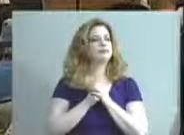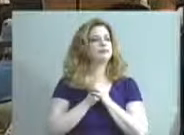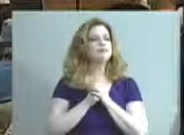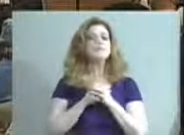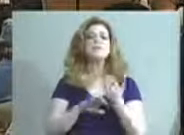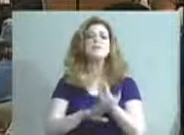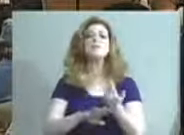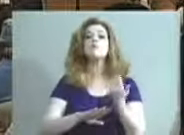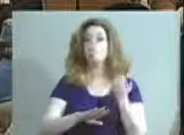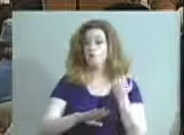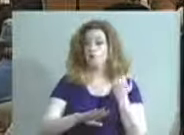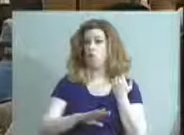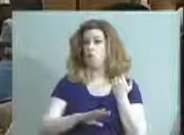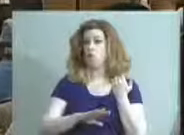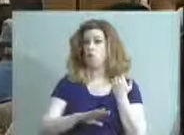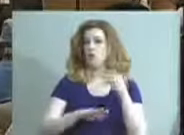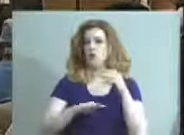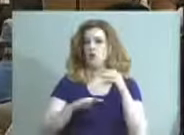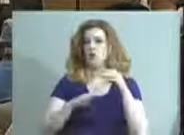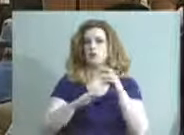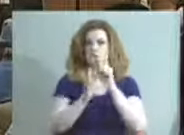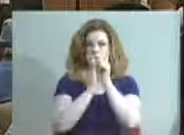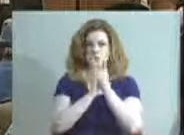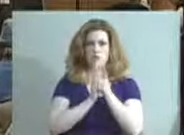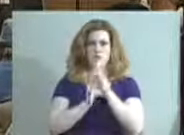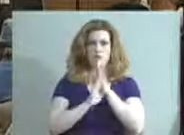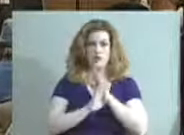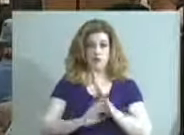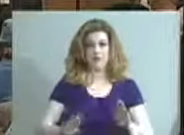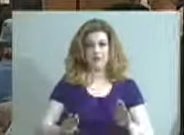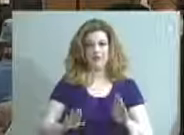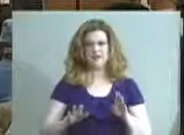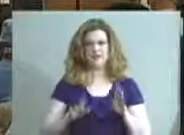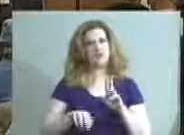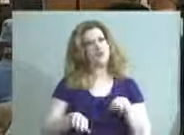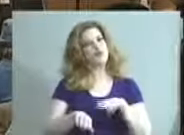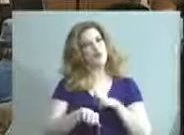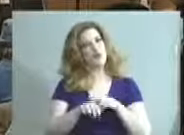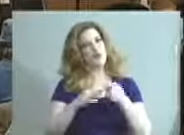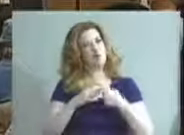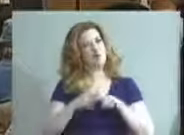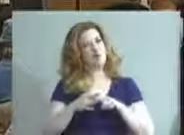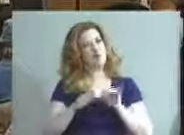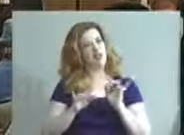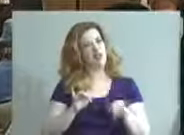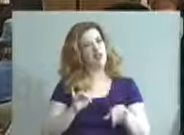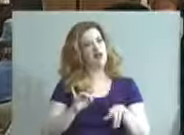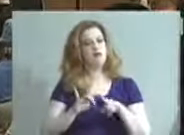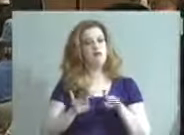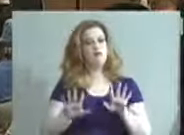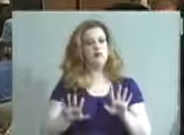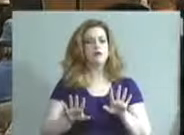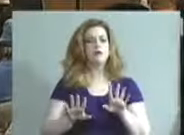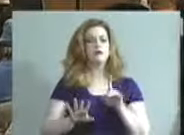before we go into our moment of silence which is where we usually start our meetings I want to just